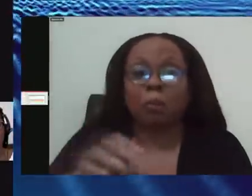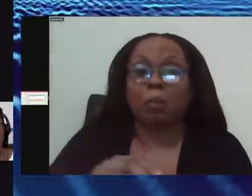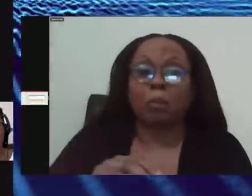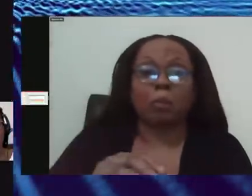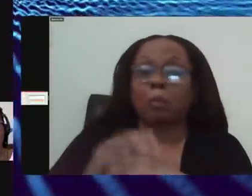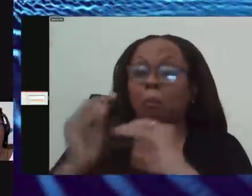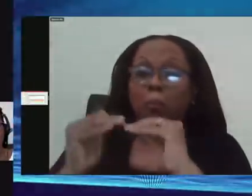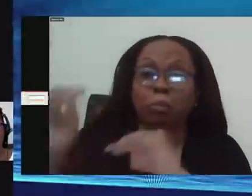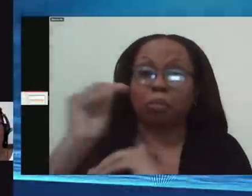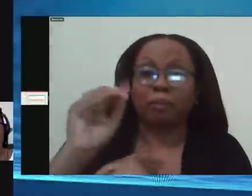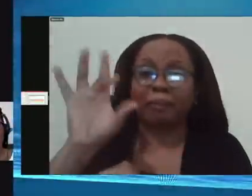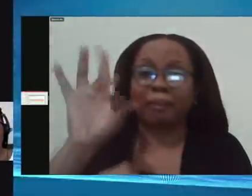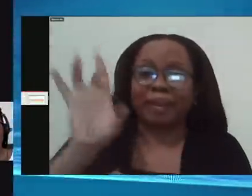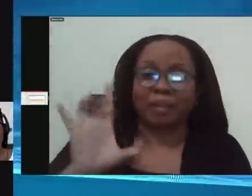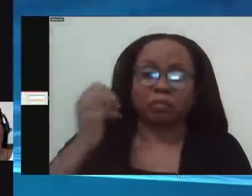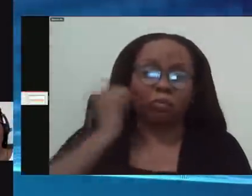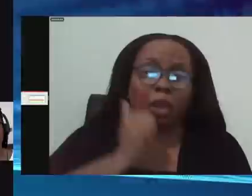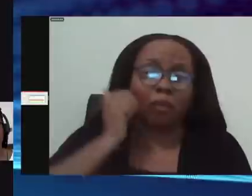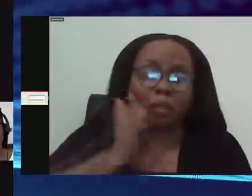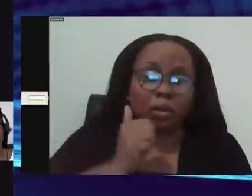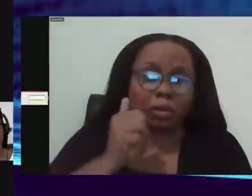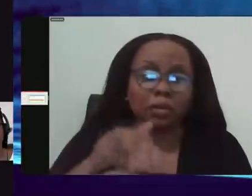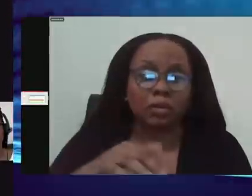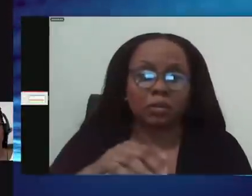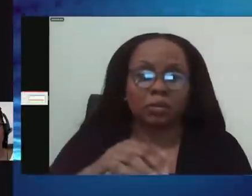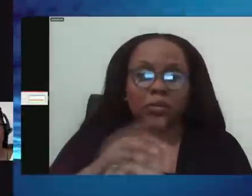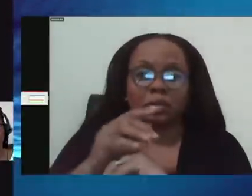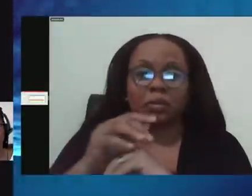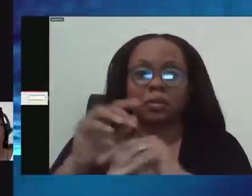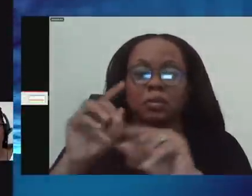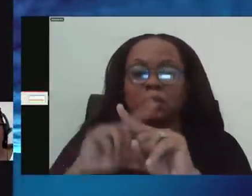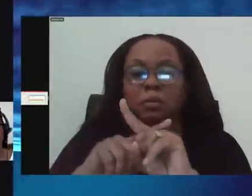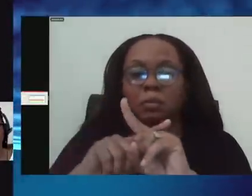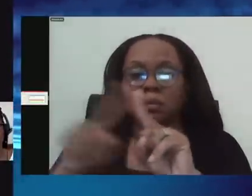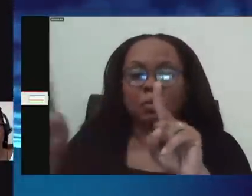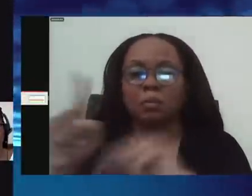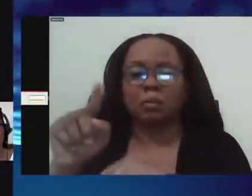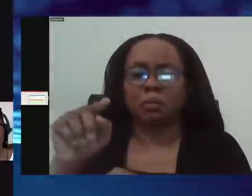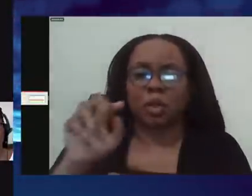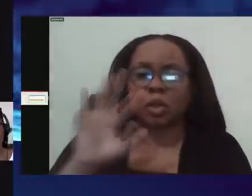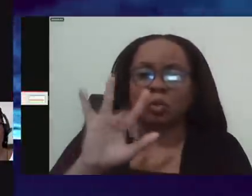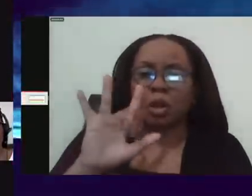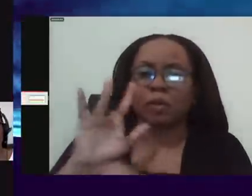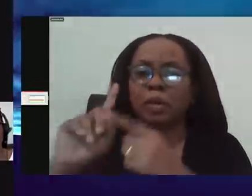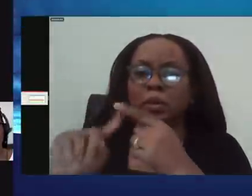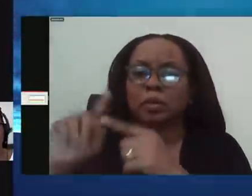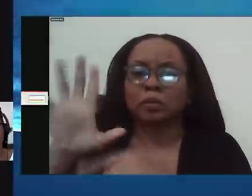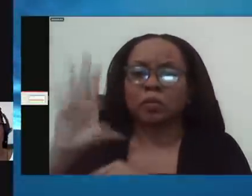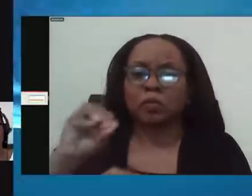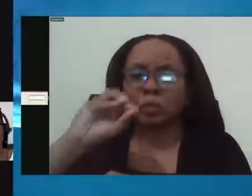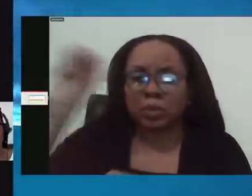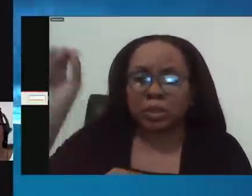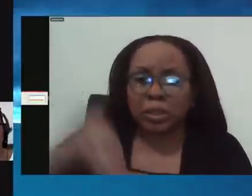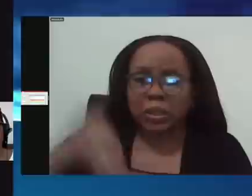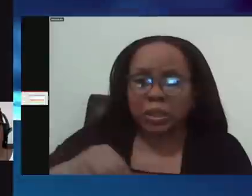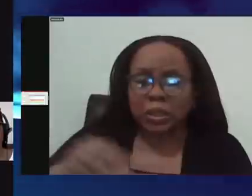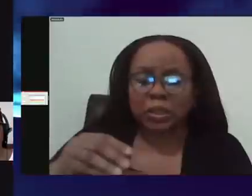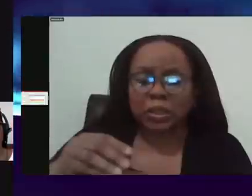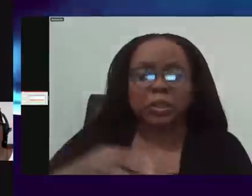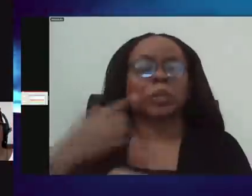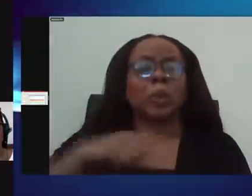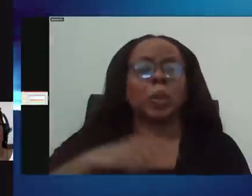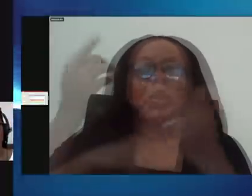But because Barbados is vaccinated, having 25 to 50%, we anticipated that it would be,